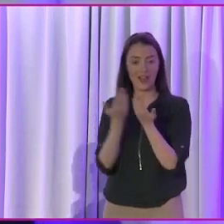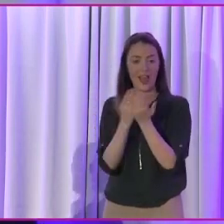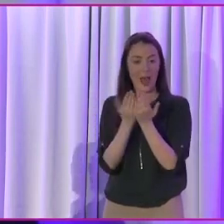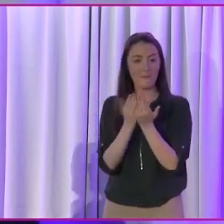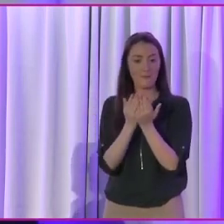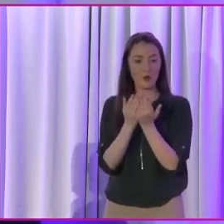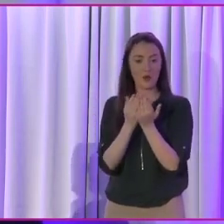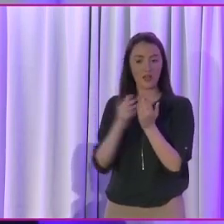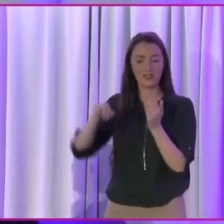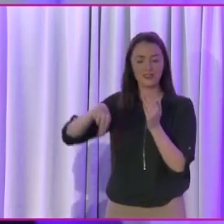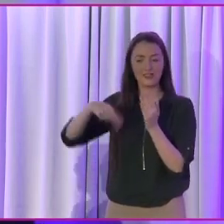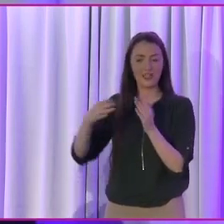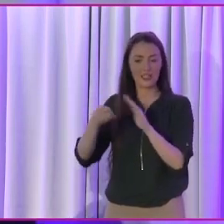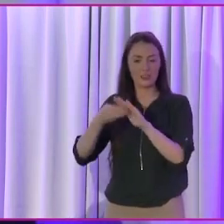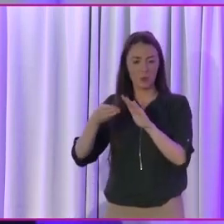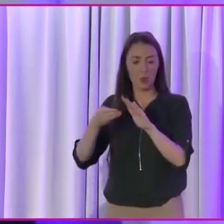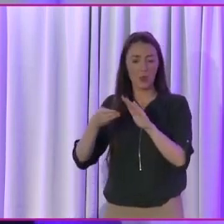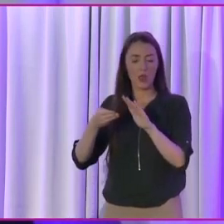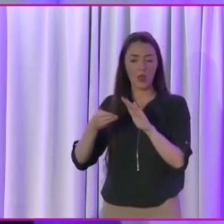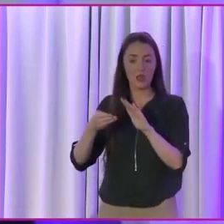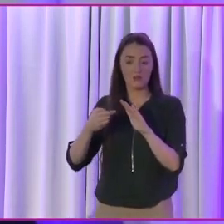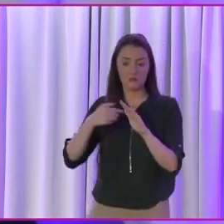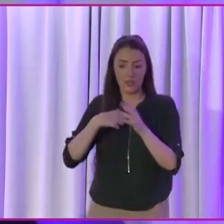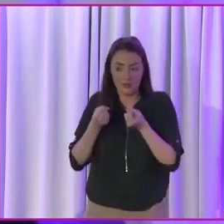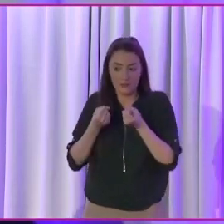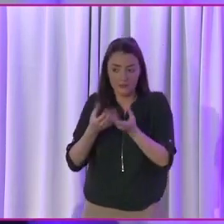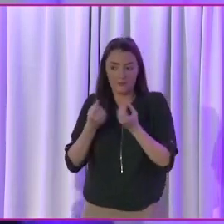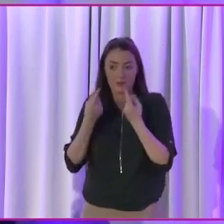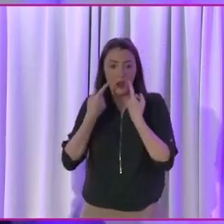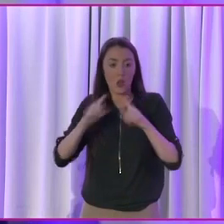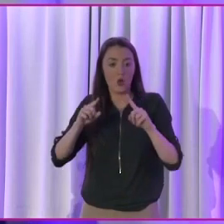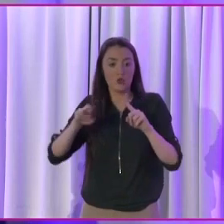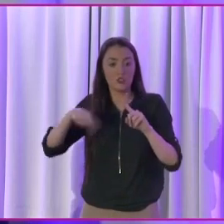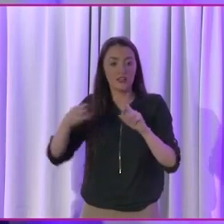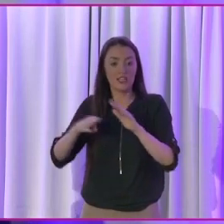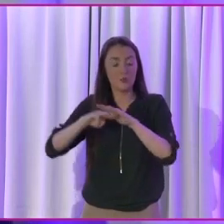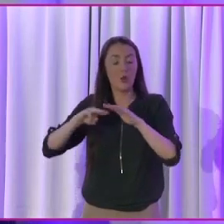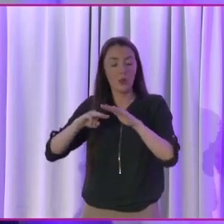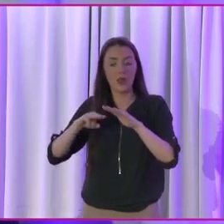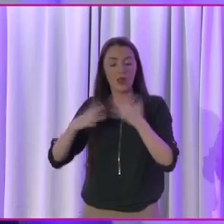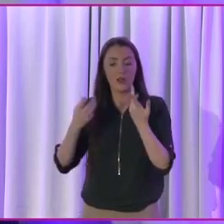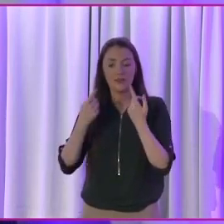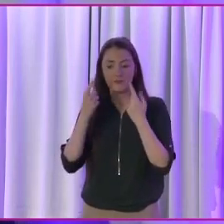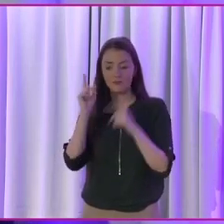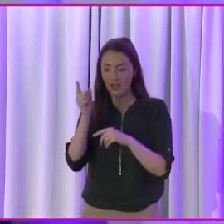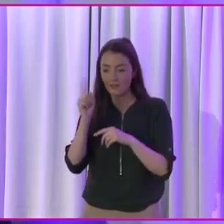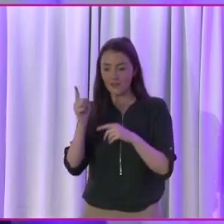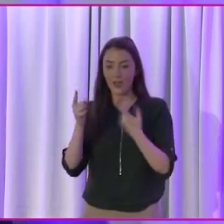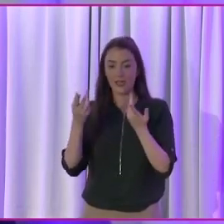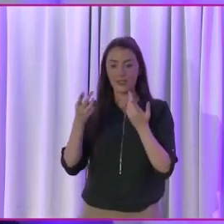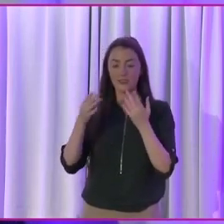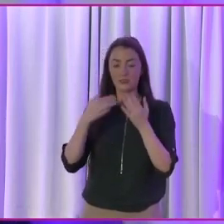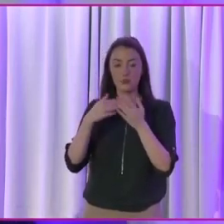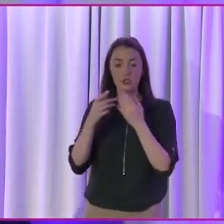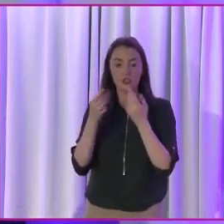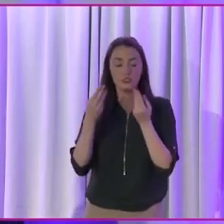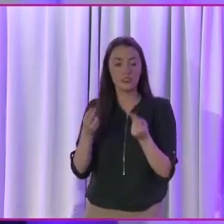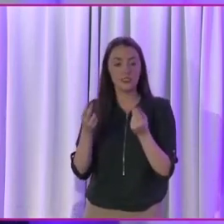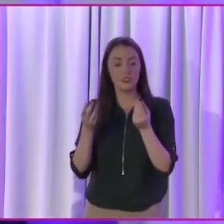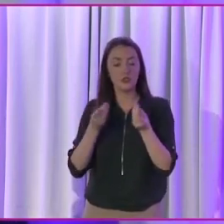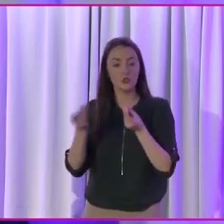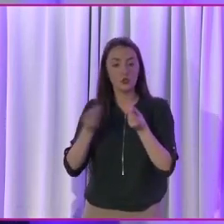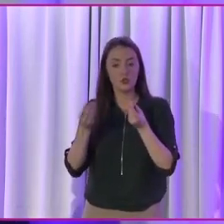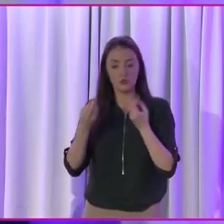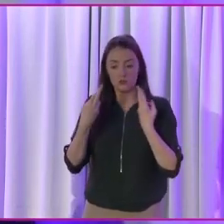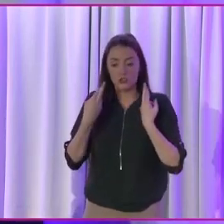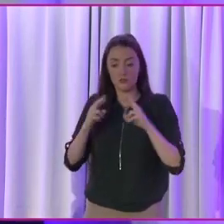next month, which I fed into, in terms of advising the candidates selected for the local elections and what they need to do to respect